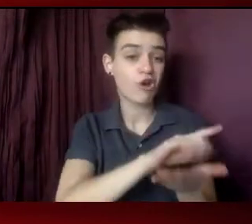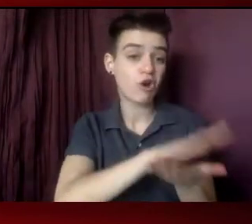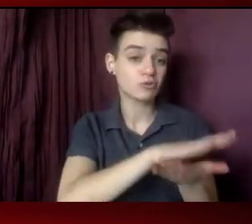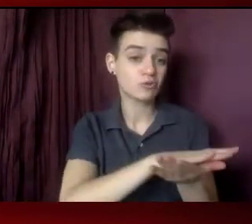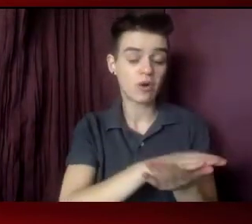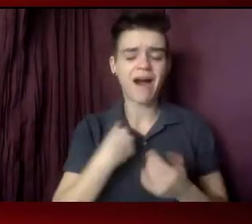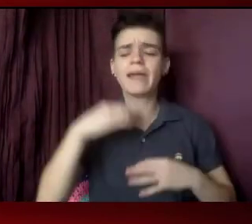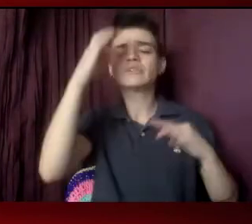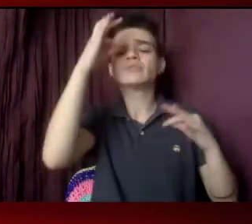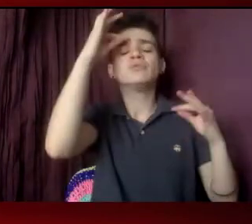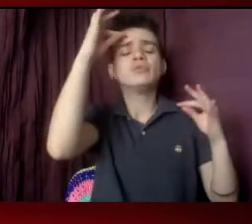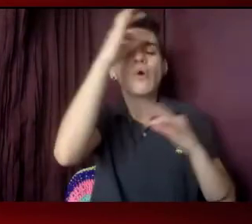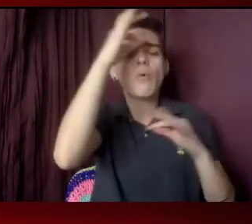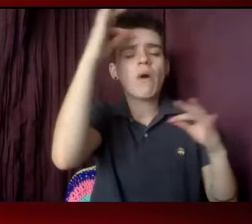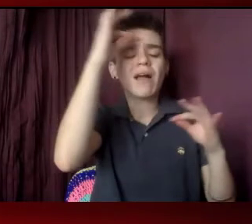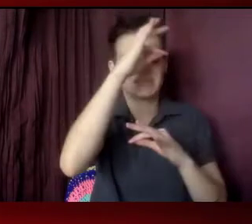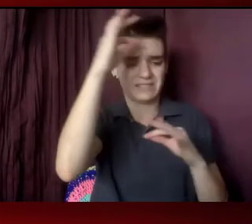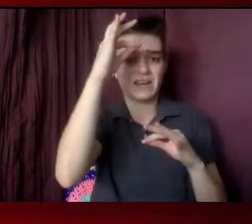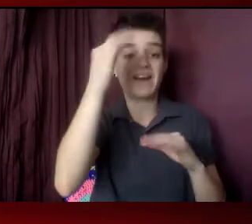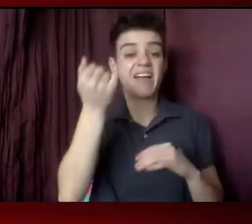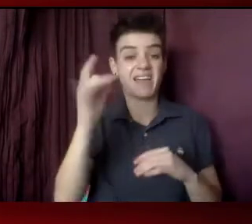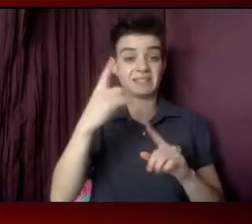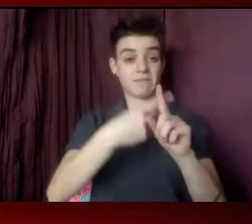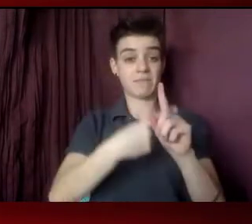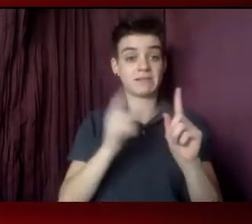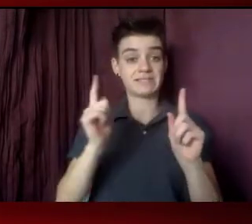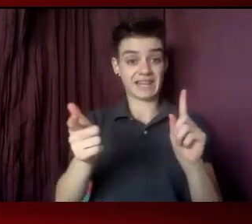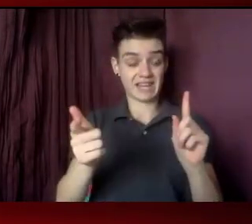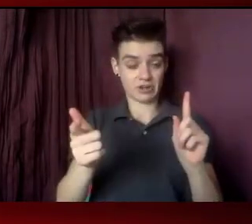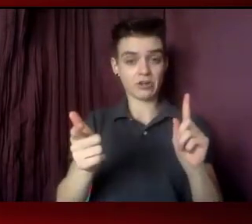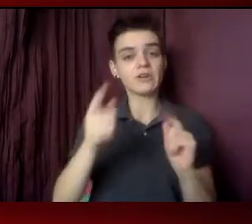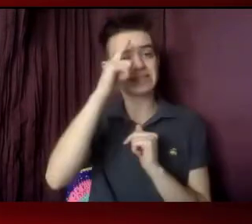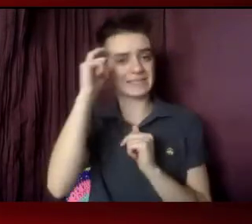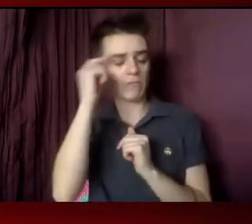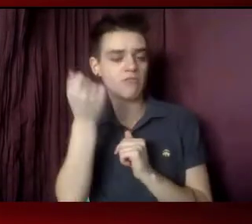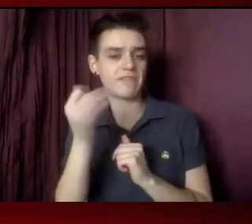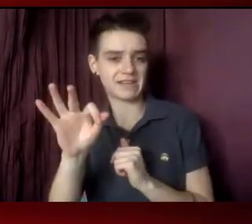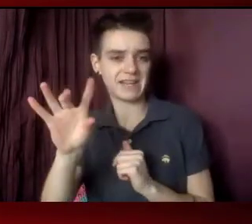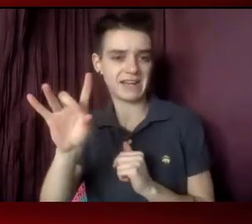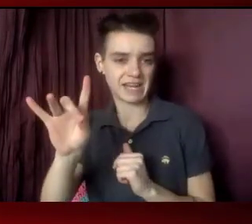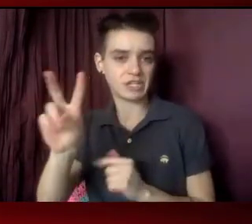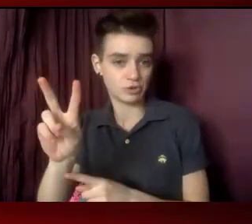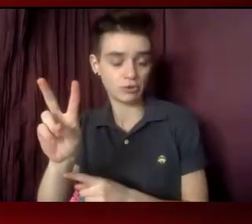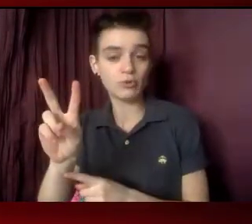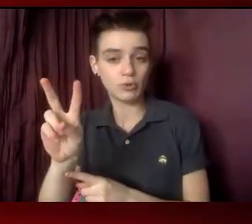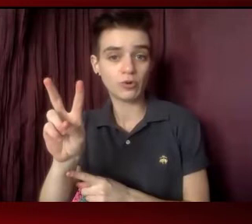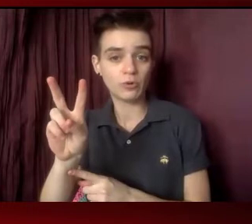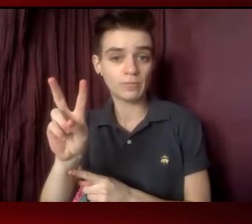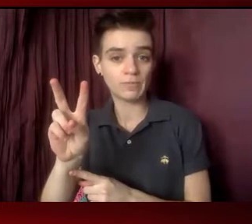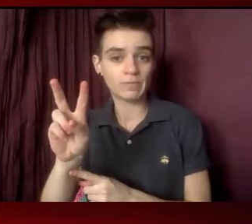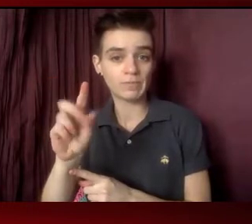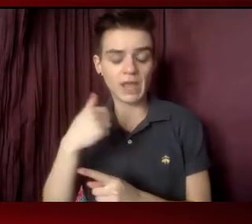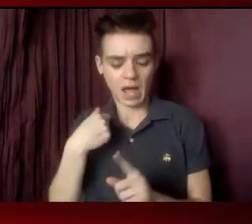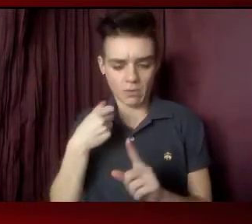that time that 18 months later, in the summer of 82, I would suddenly have these